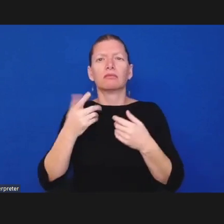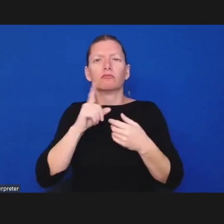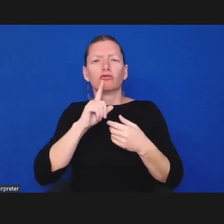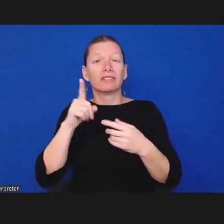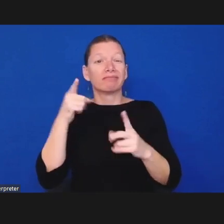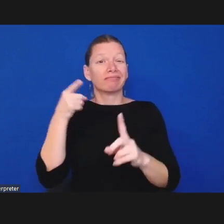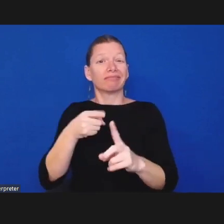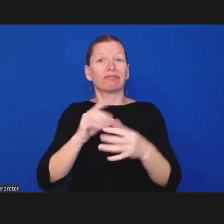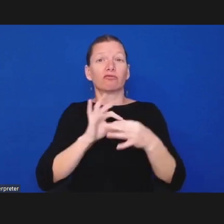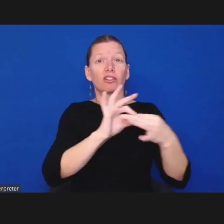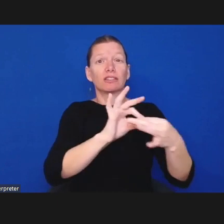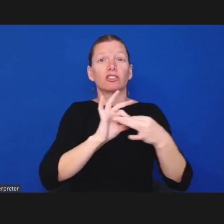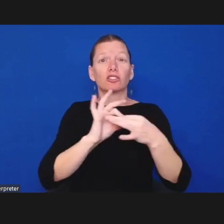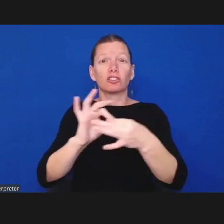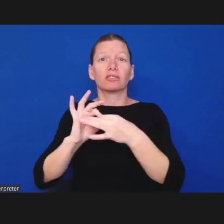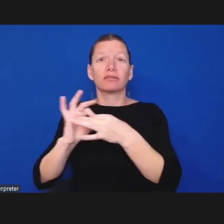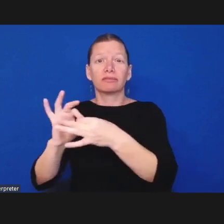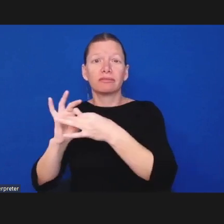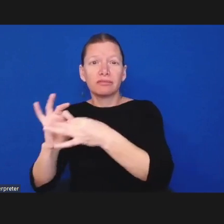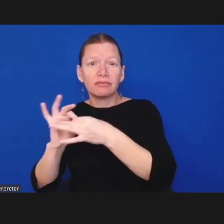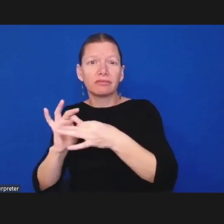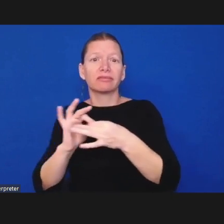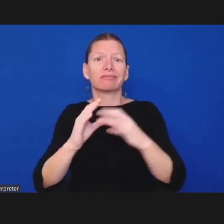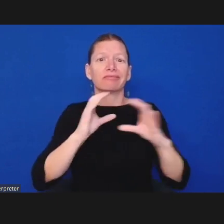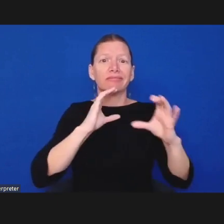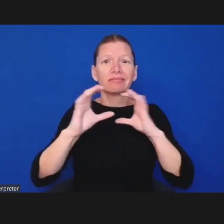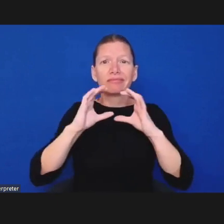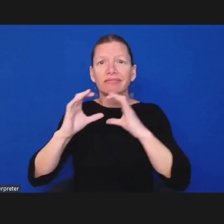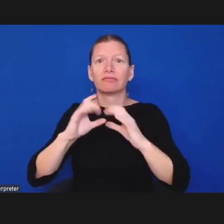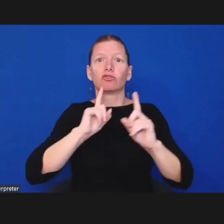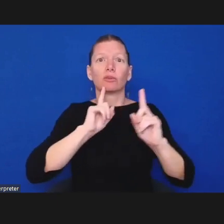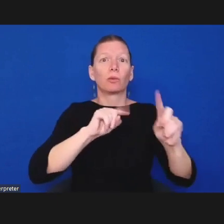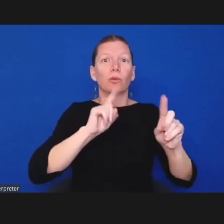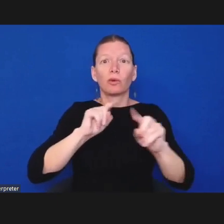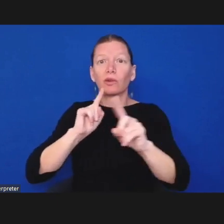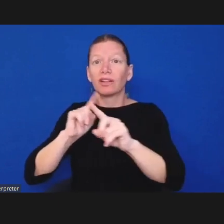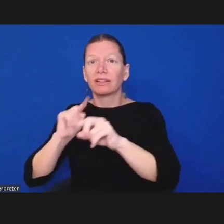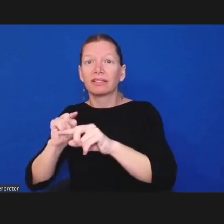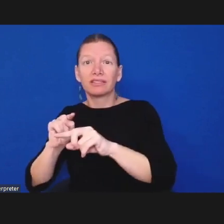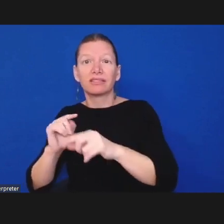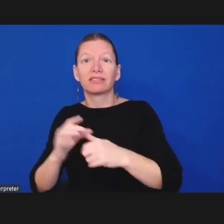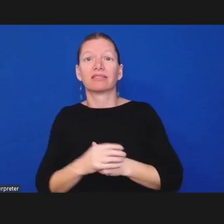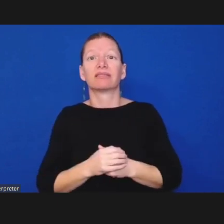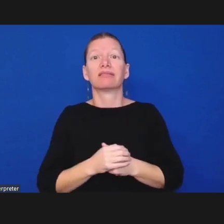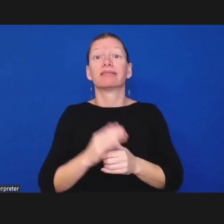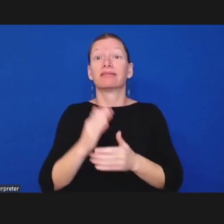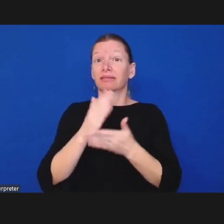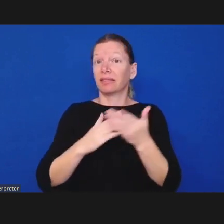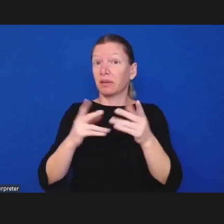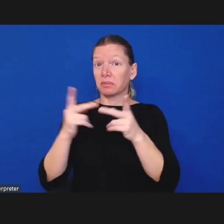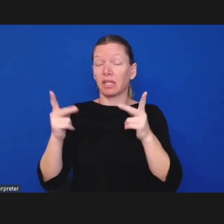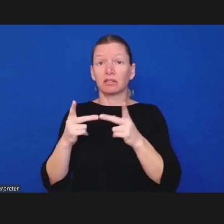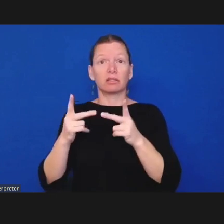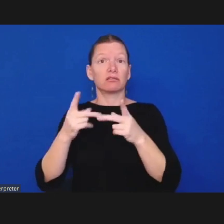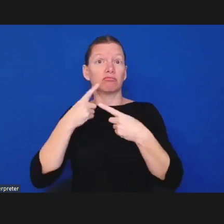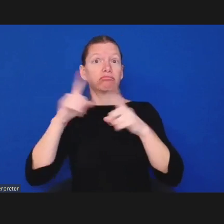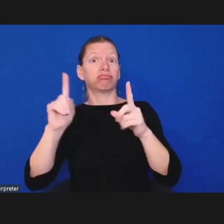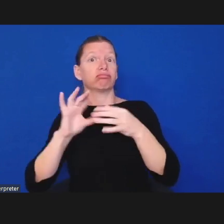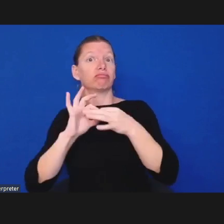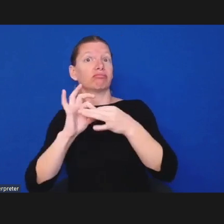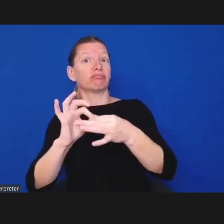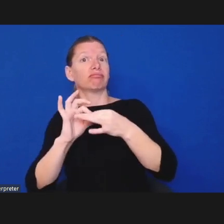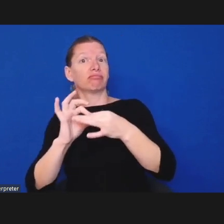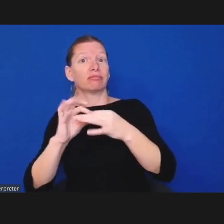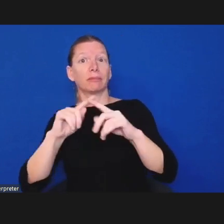relationships i won't say those take care of themselves but those are the things that that allow success in some of those other areas of effectiveness